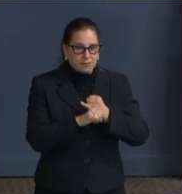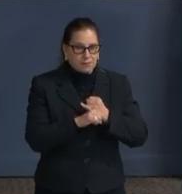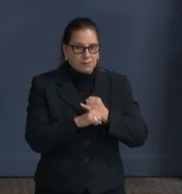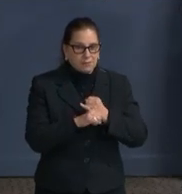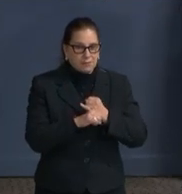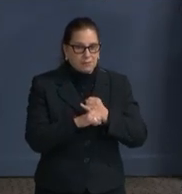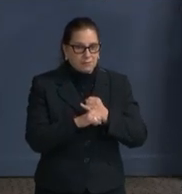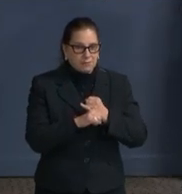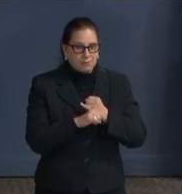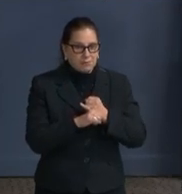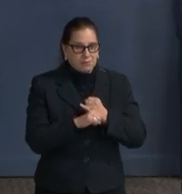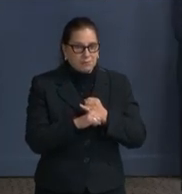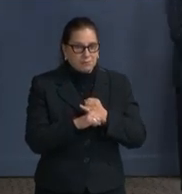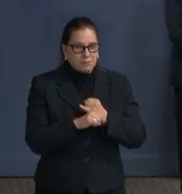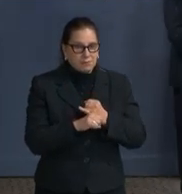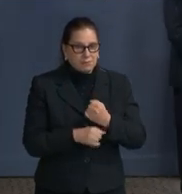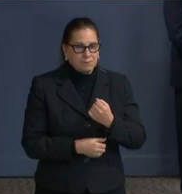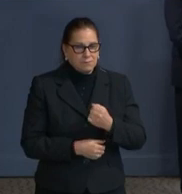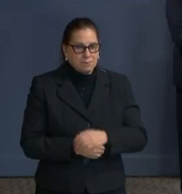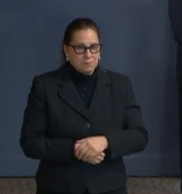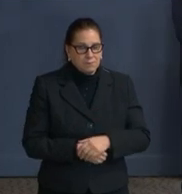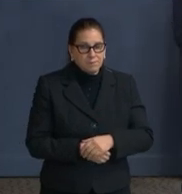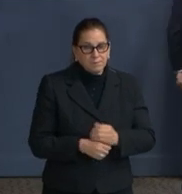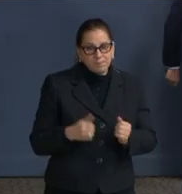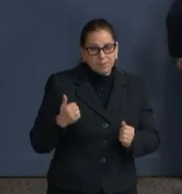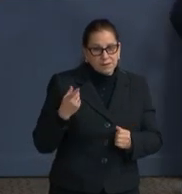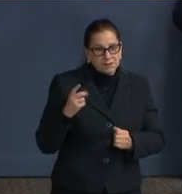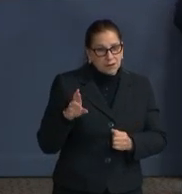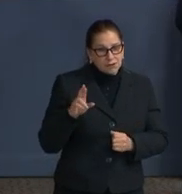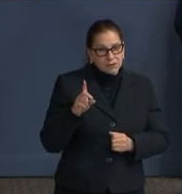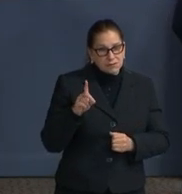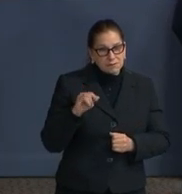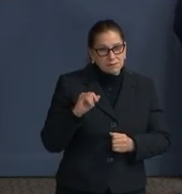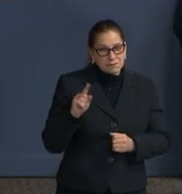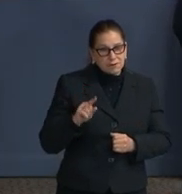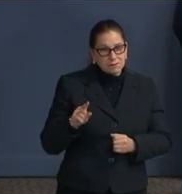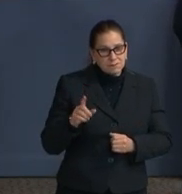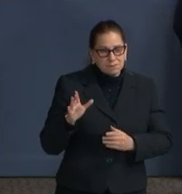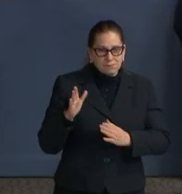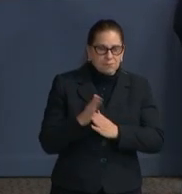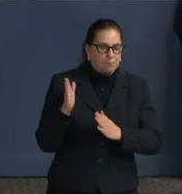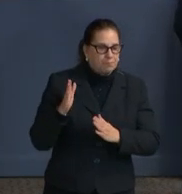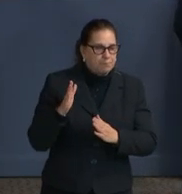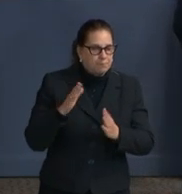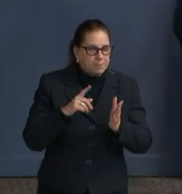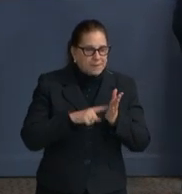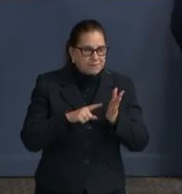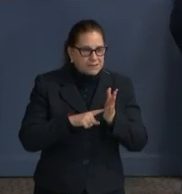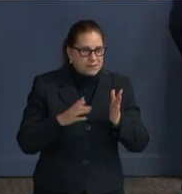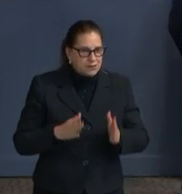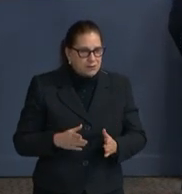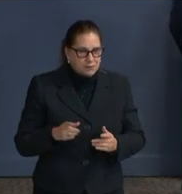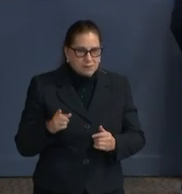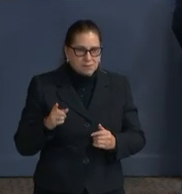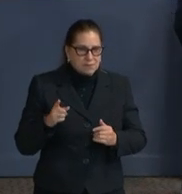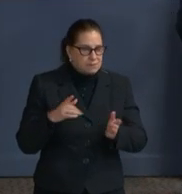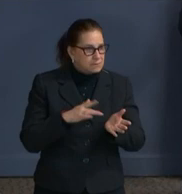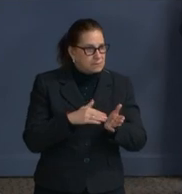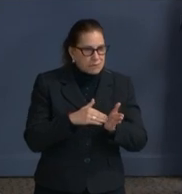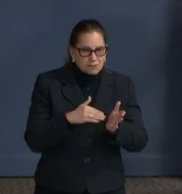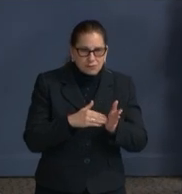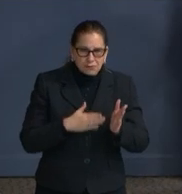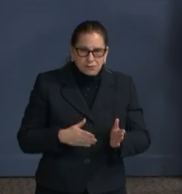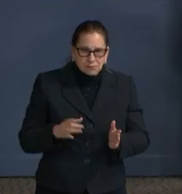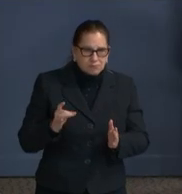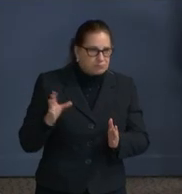Dr. Diaz is a fine forensic pathologist and physician. He is one of the authors of the